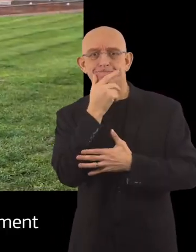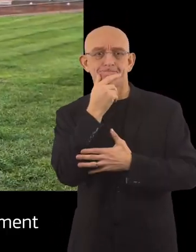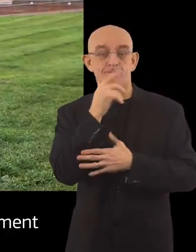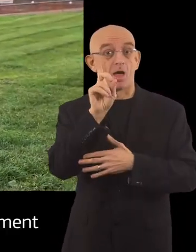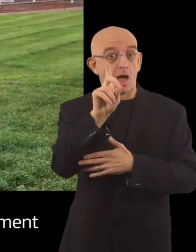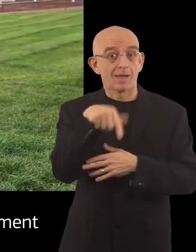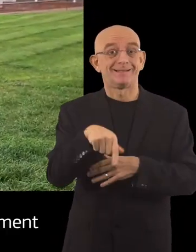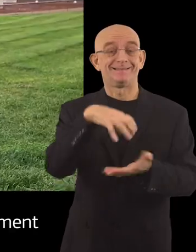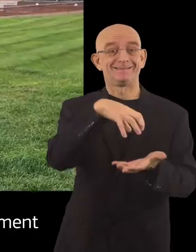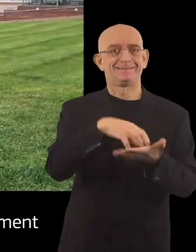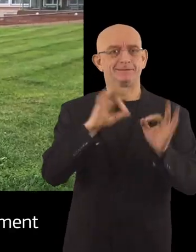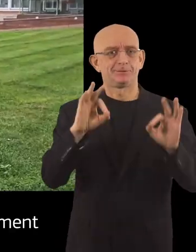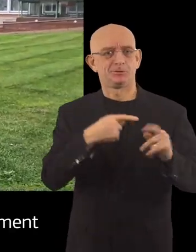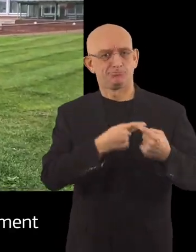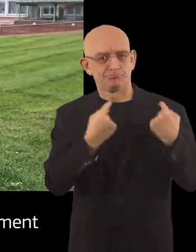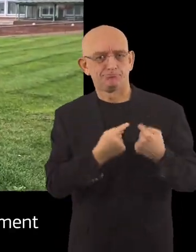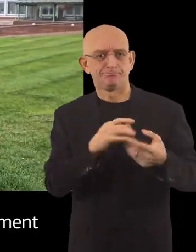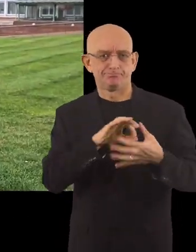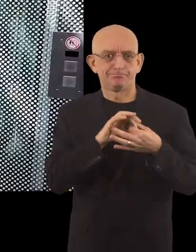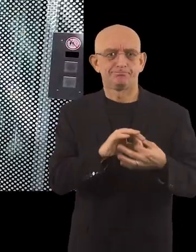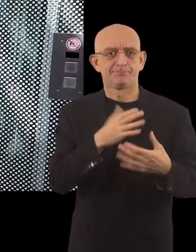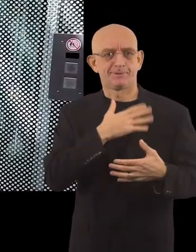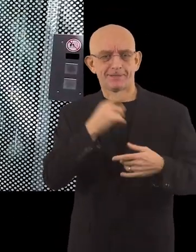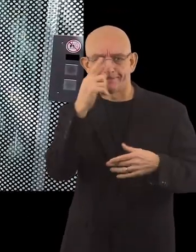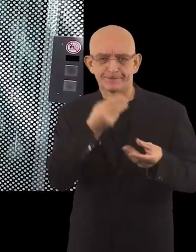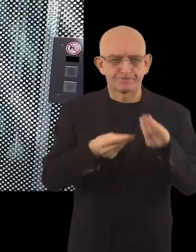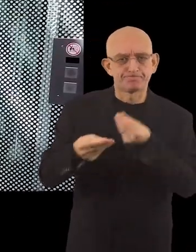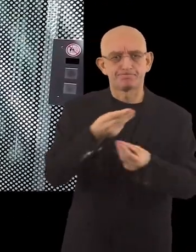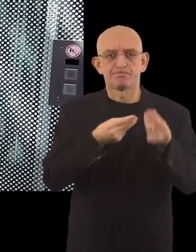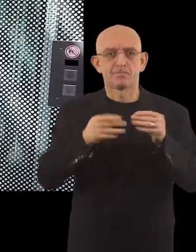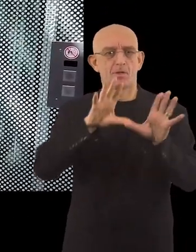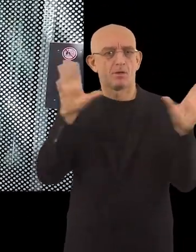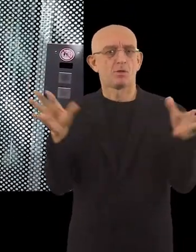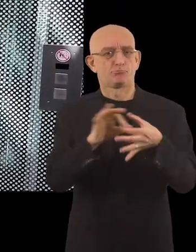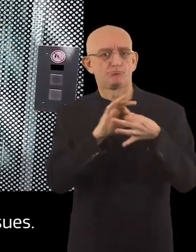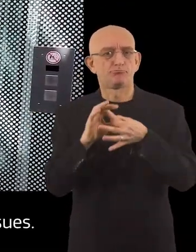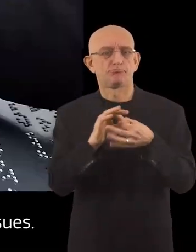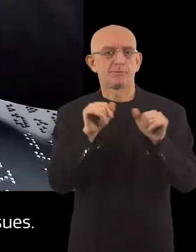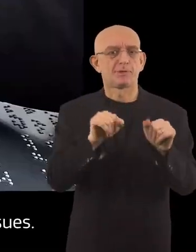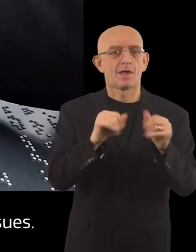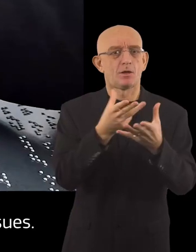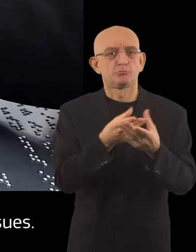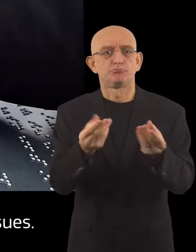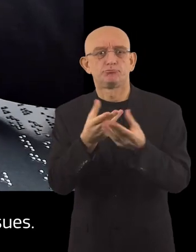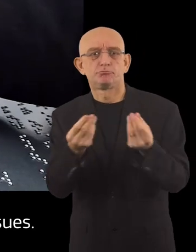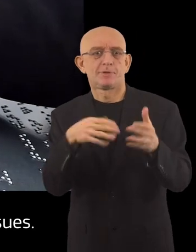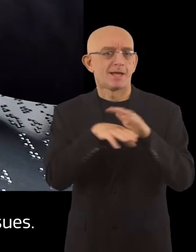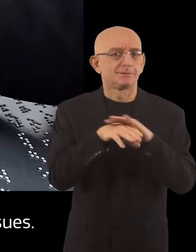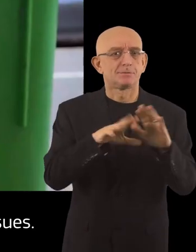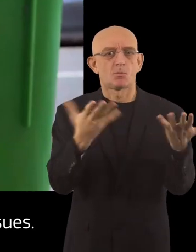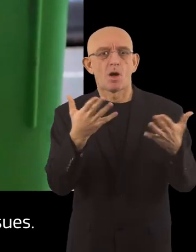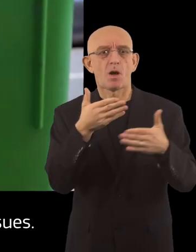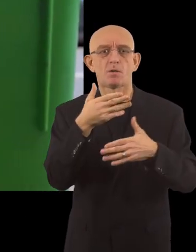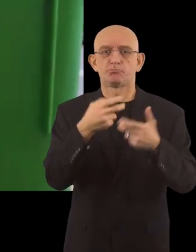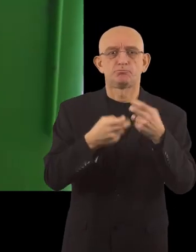However, the city's education and commitment has led to the creation of a comprehensive approach that addresses all kinds of accessibility